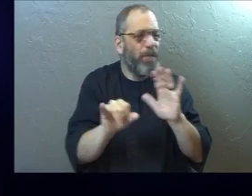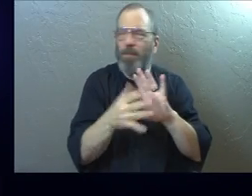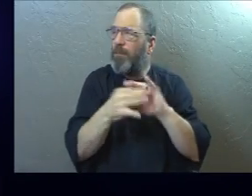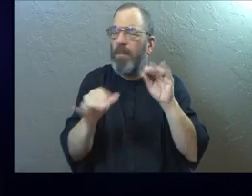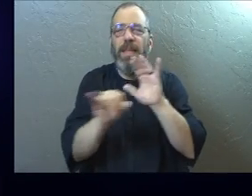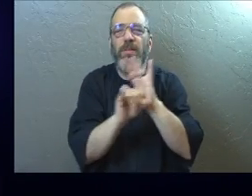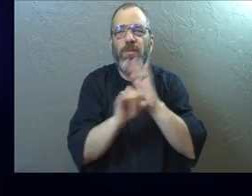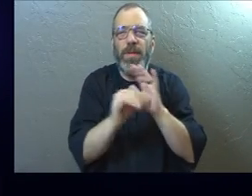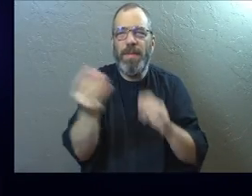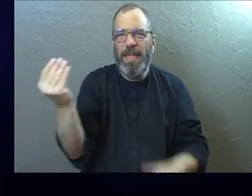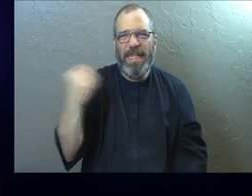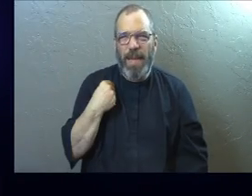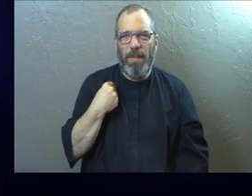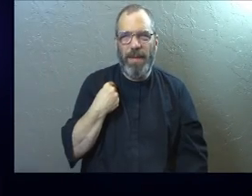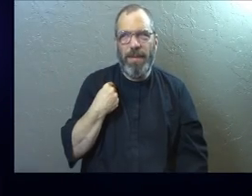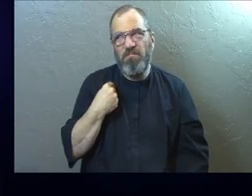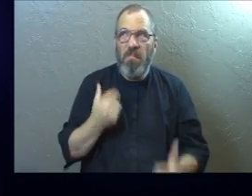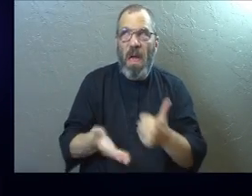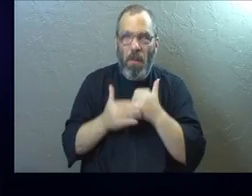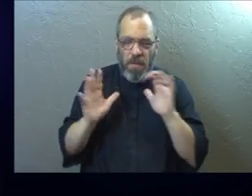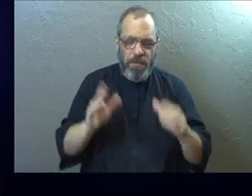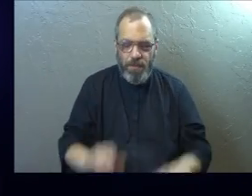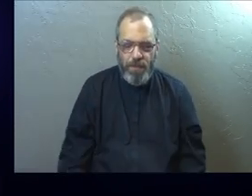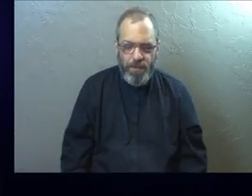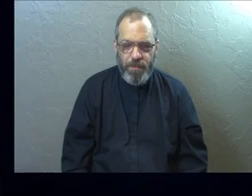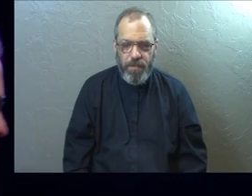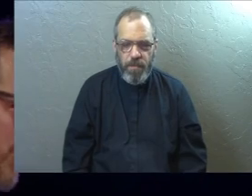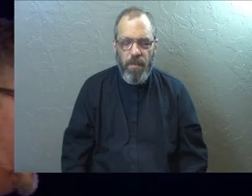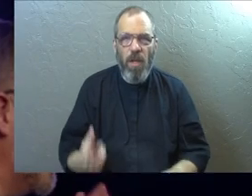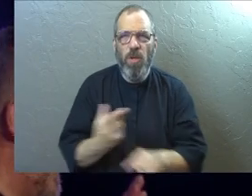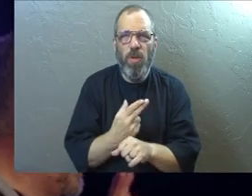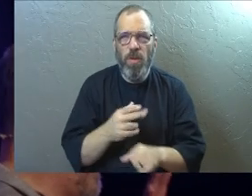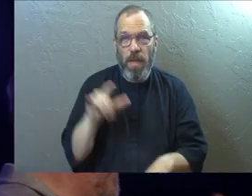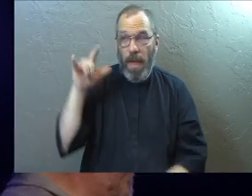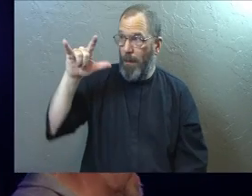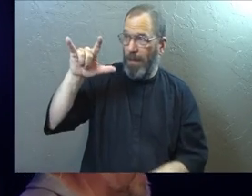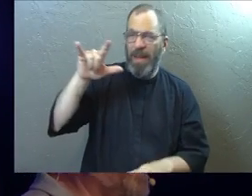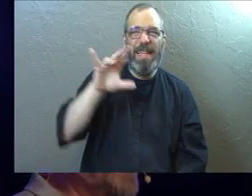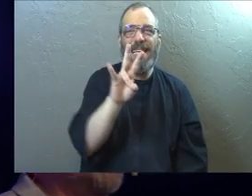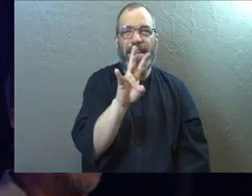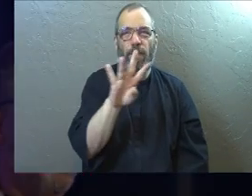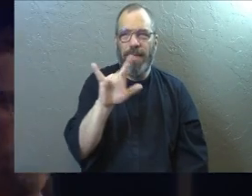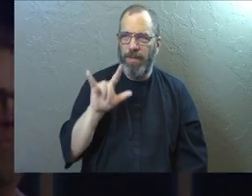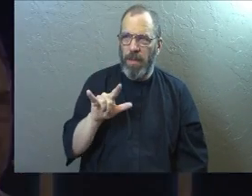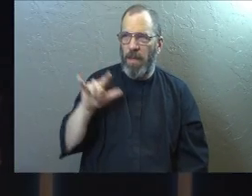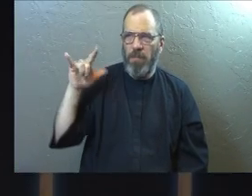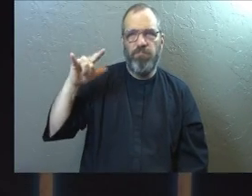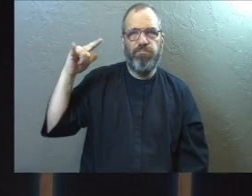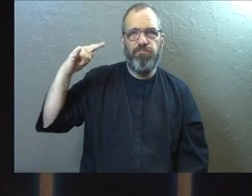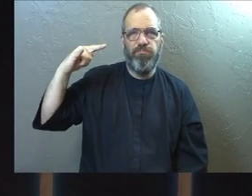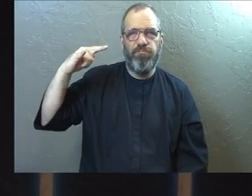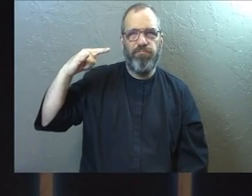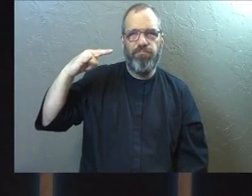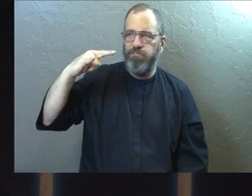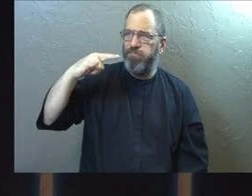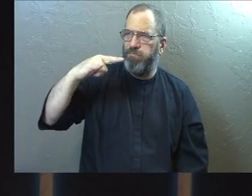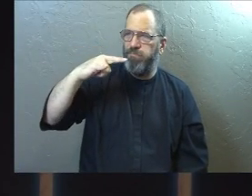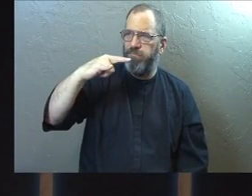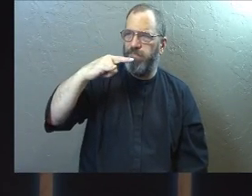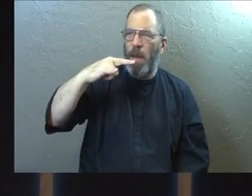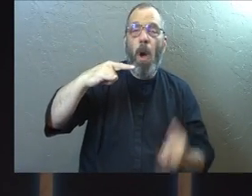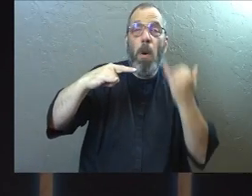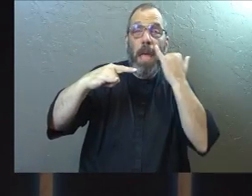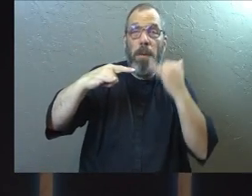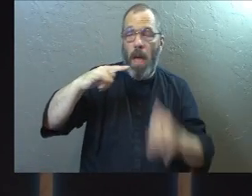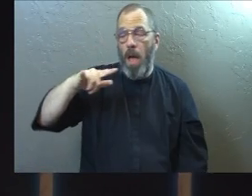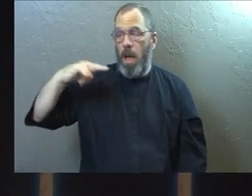illustration that somebody gave me that was a little bit helpful for me. It uses a plane, like a 747 plane. And